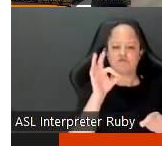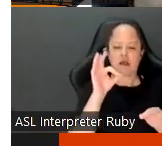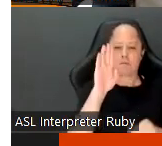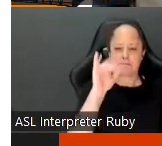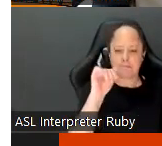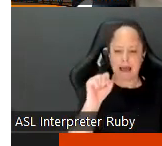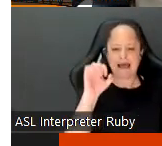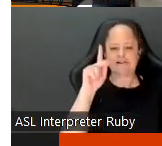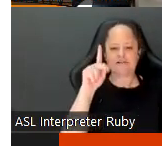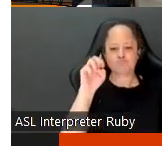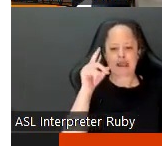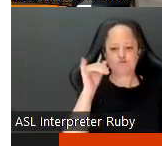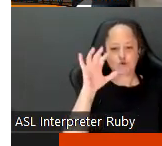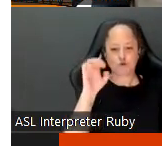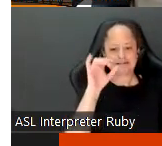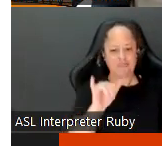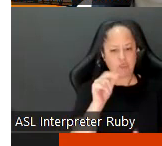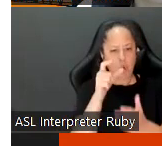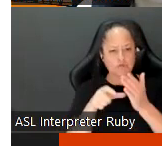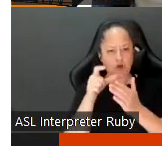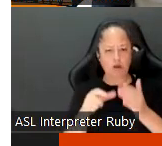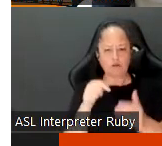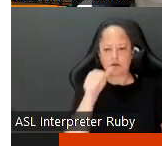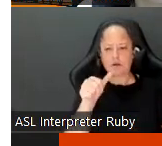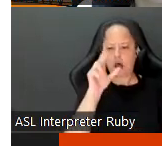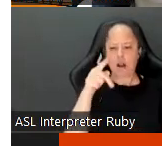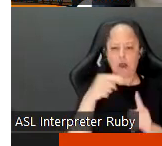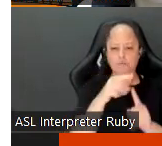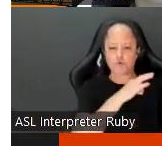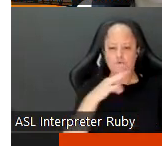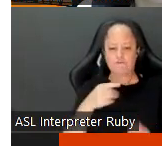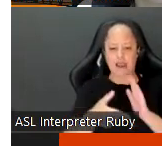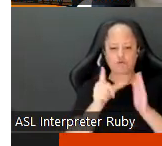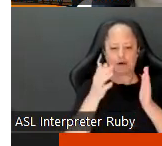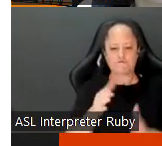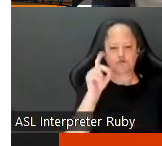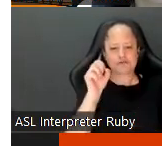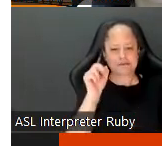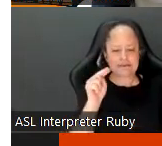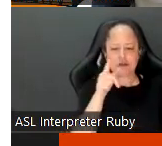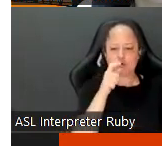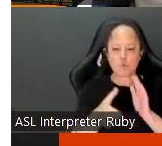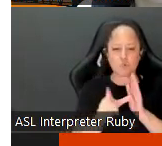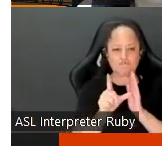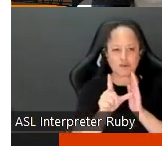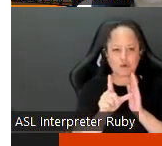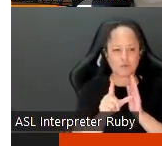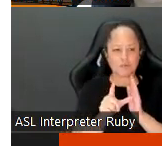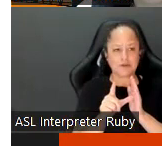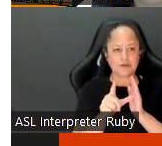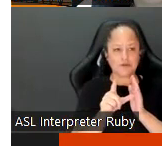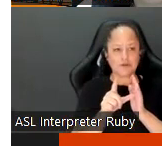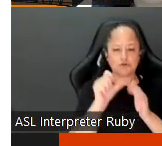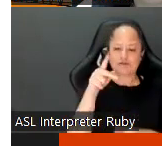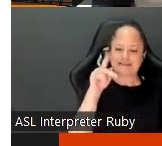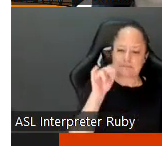articles right it is not up for the faculty for faculty reviewers or deans who are reviewing to spin